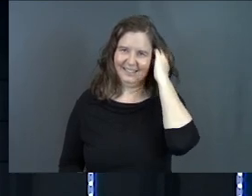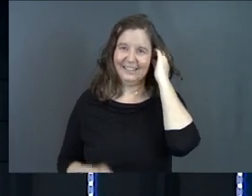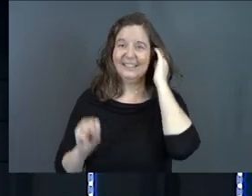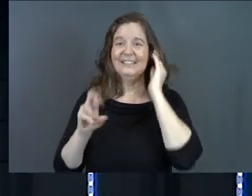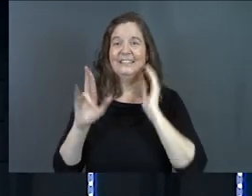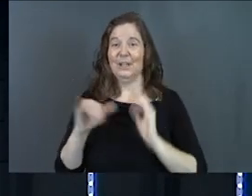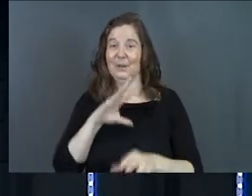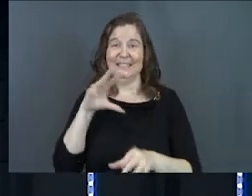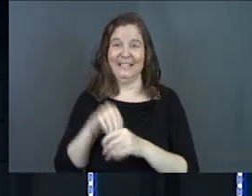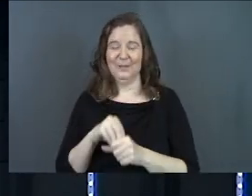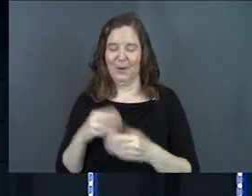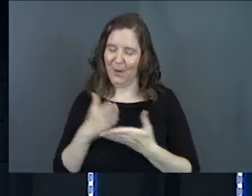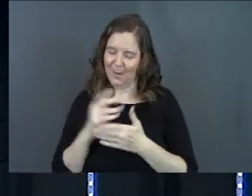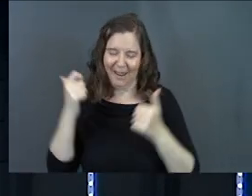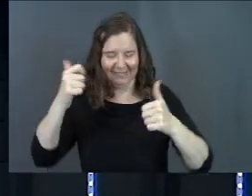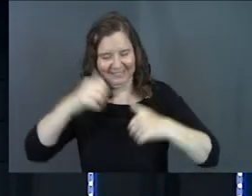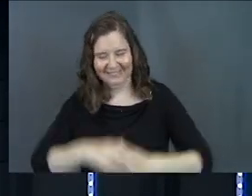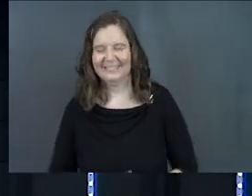Siri's into it. All right.